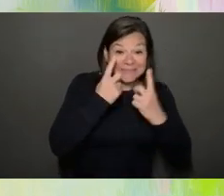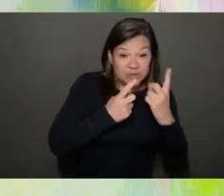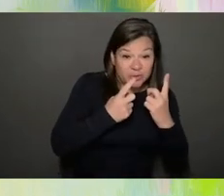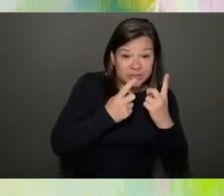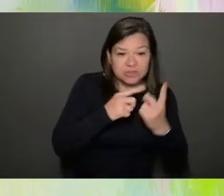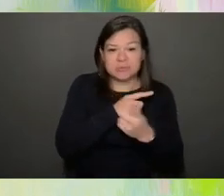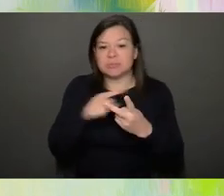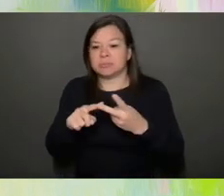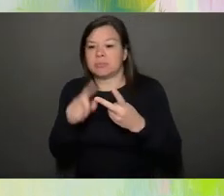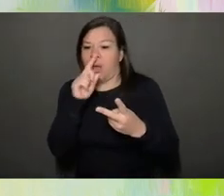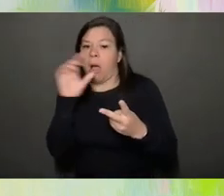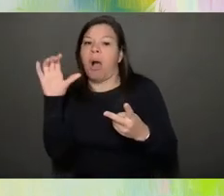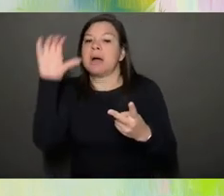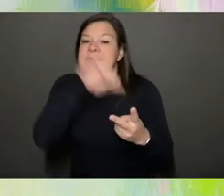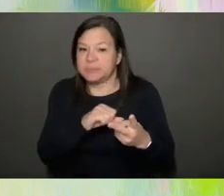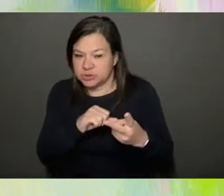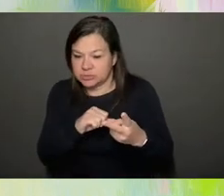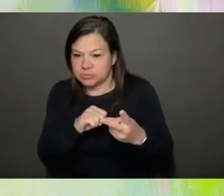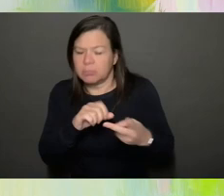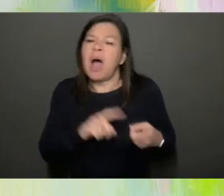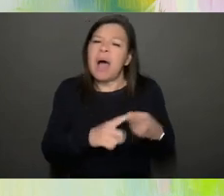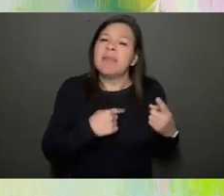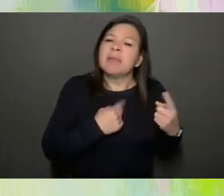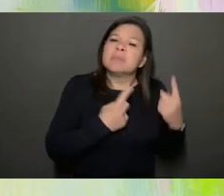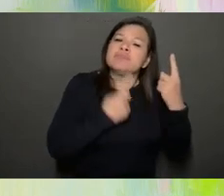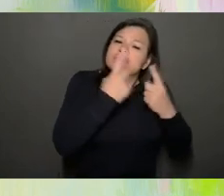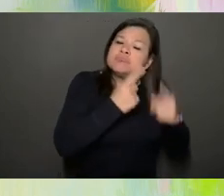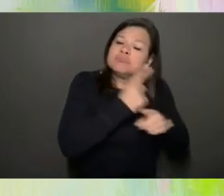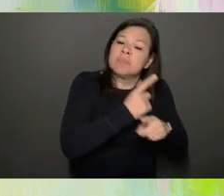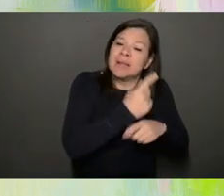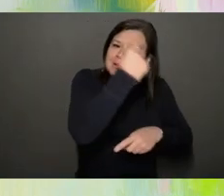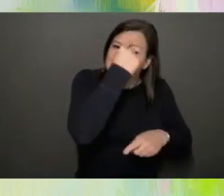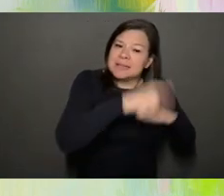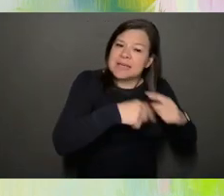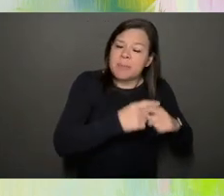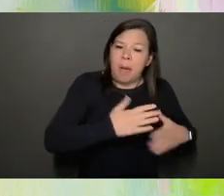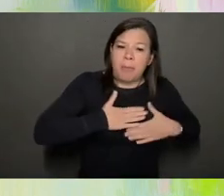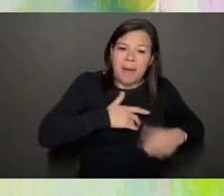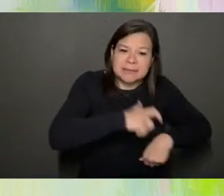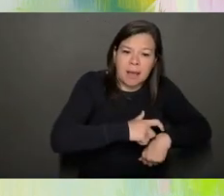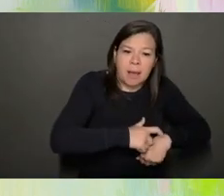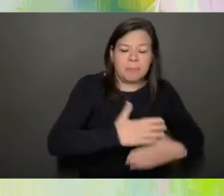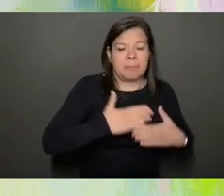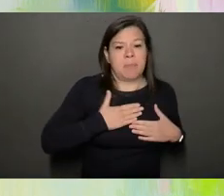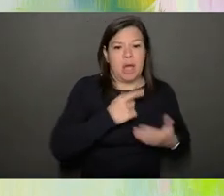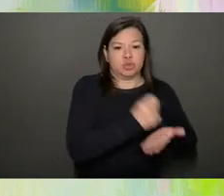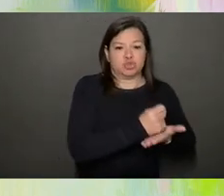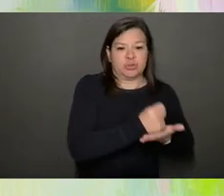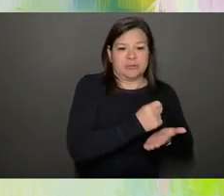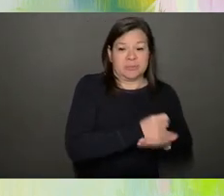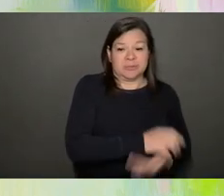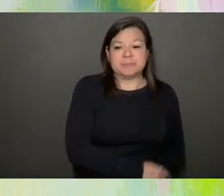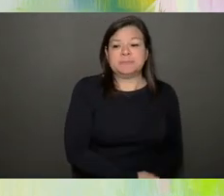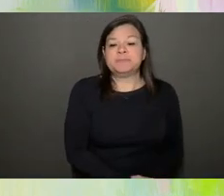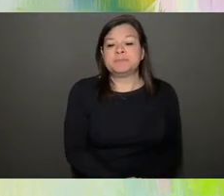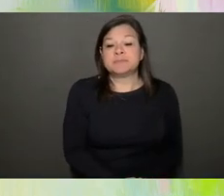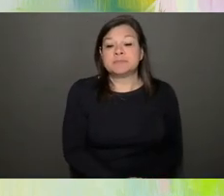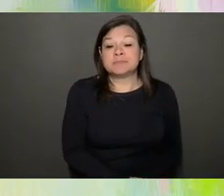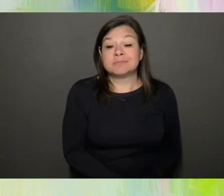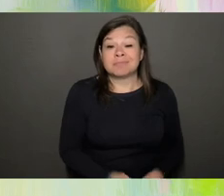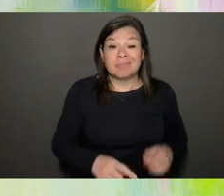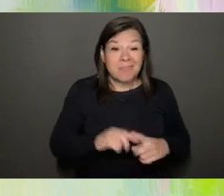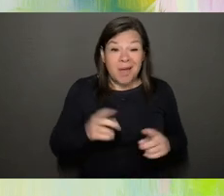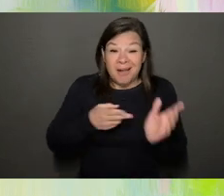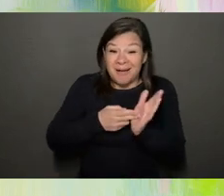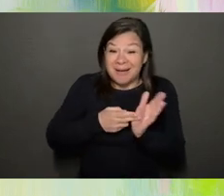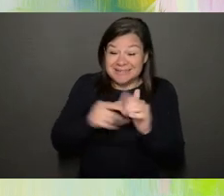think it's considerate to be mindful of my time and my treatment burden. But to be honest, this is the type